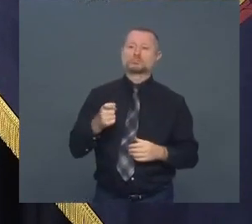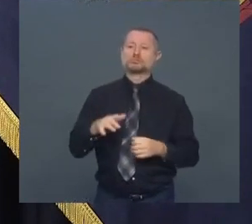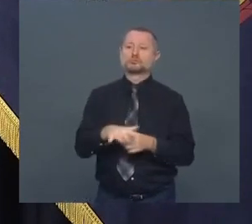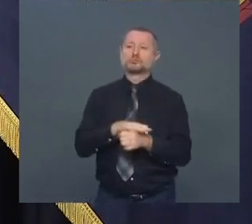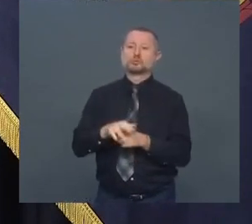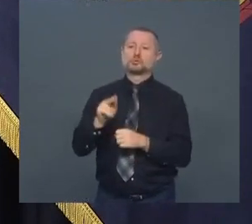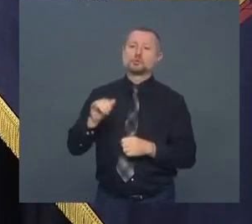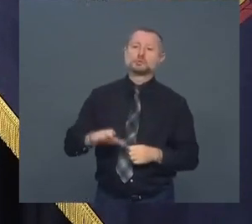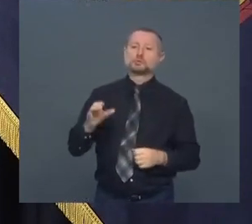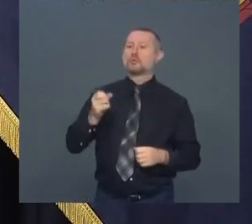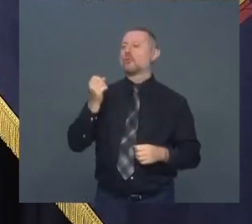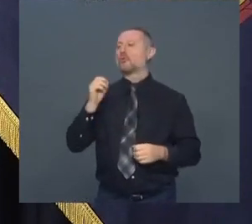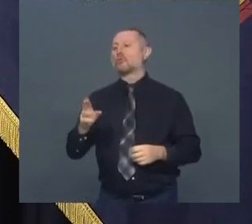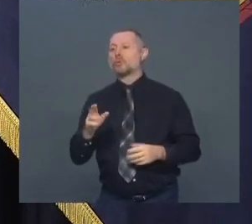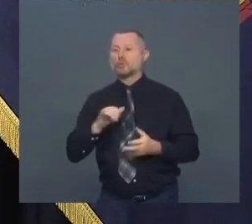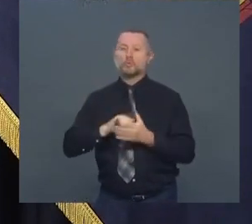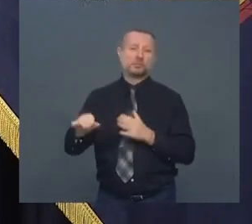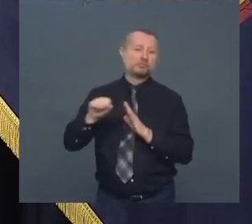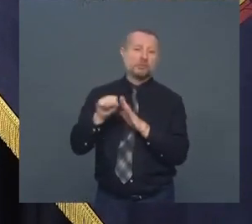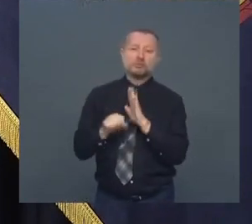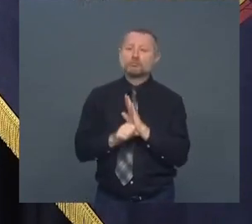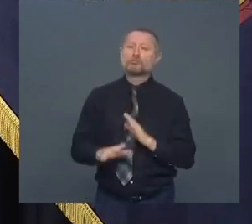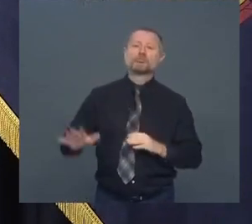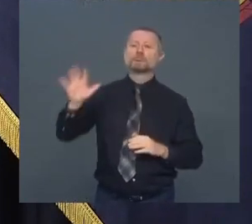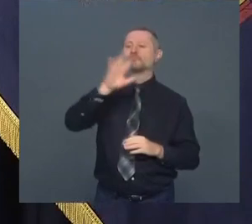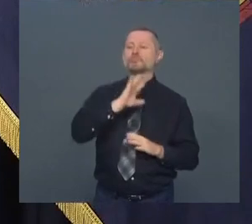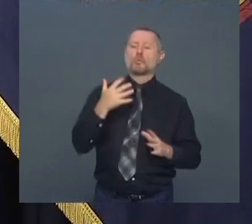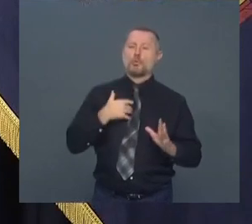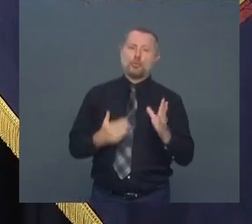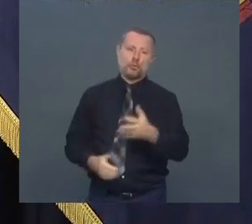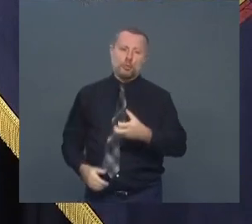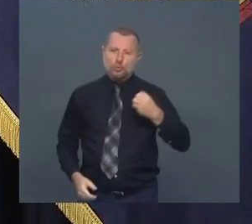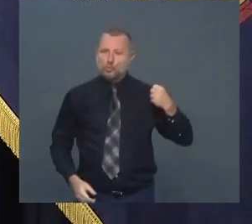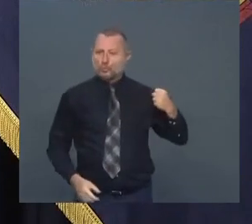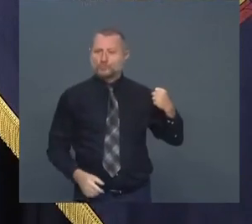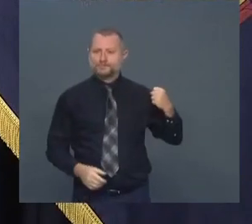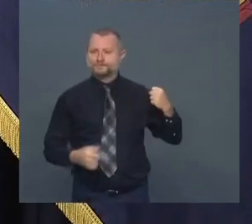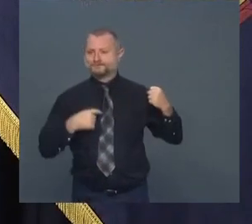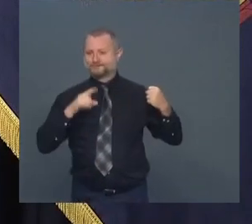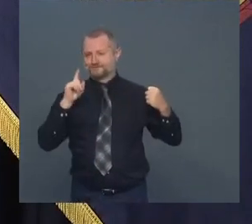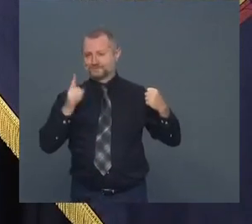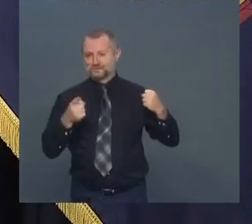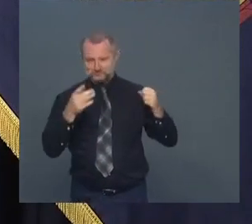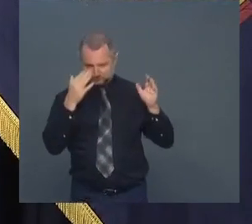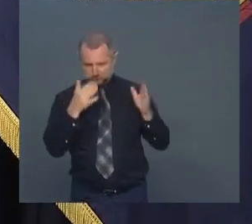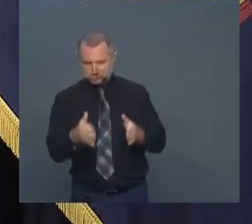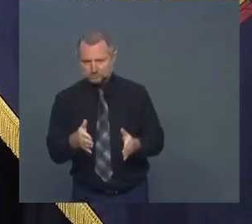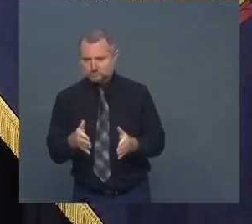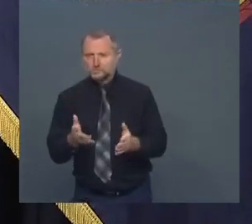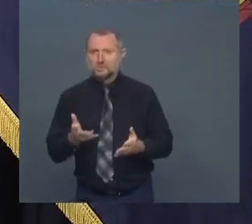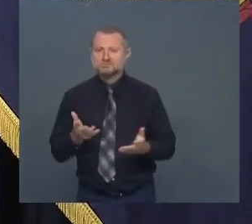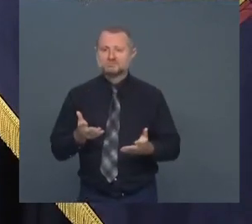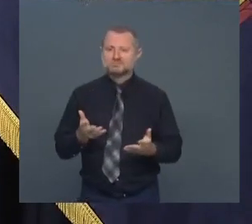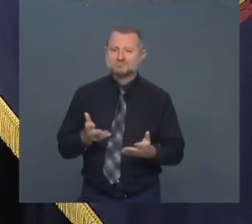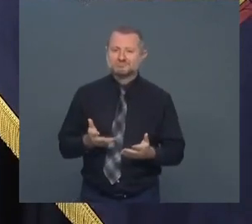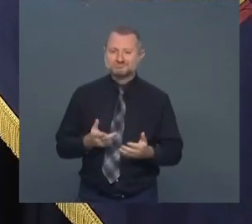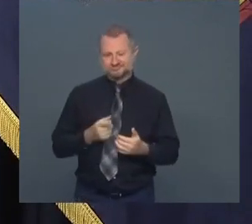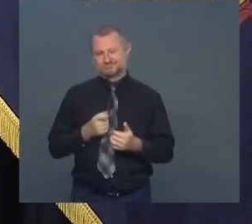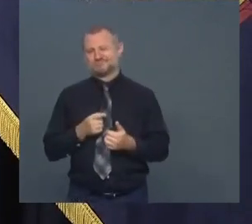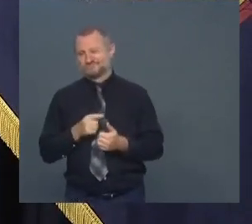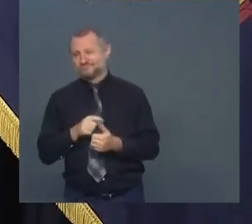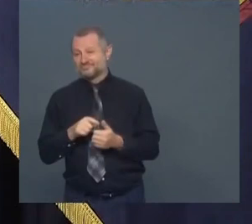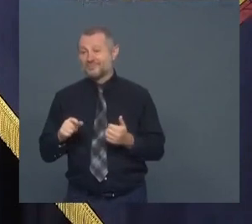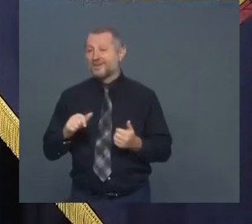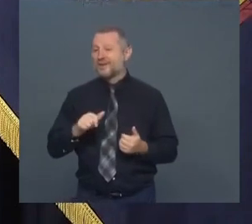York State, let's first focus on the better options.